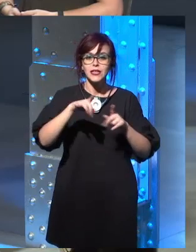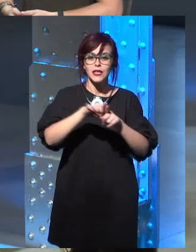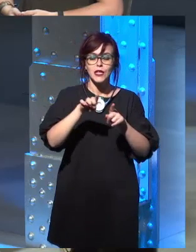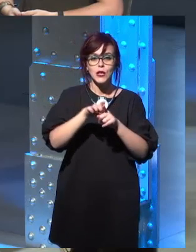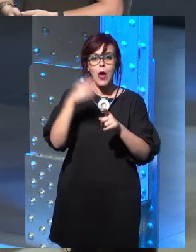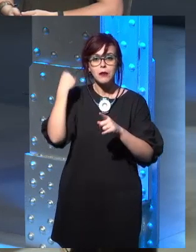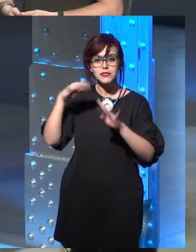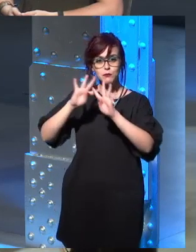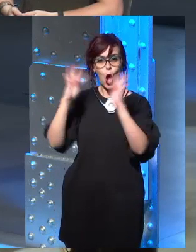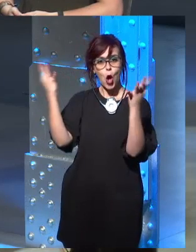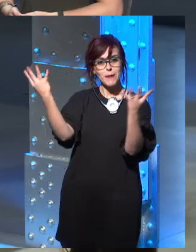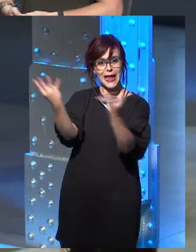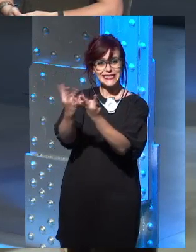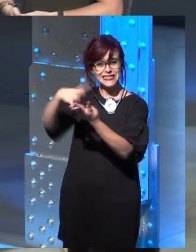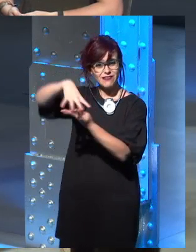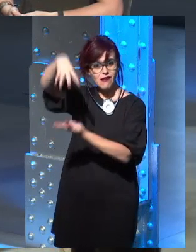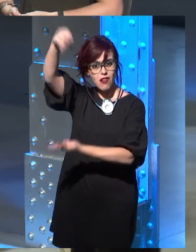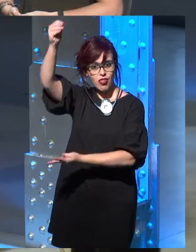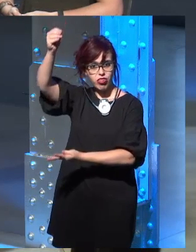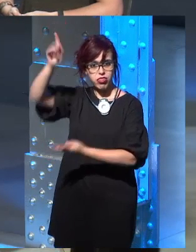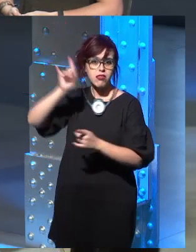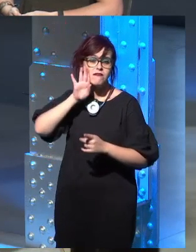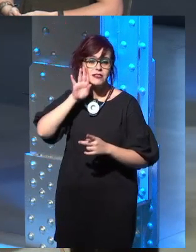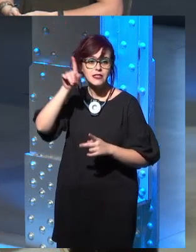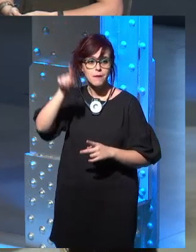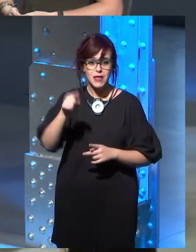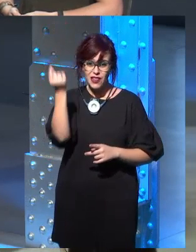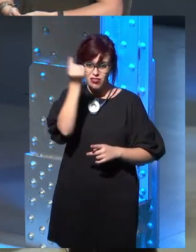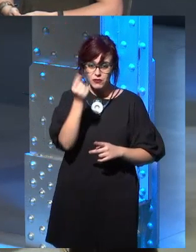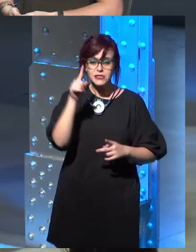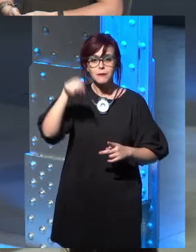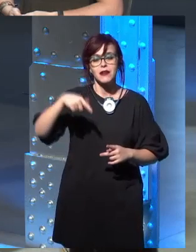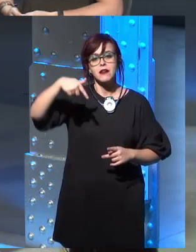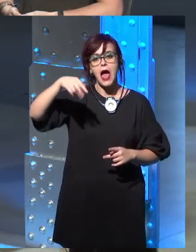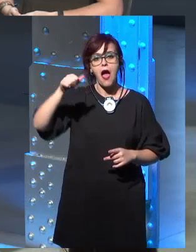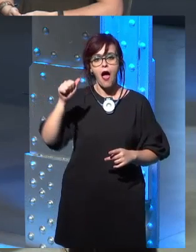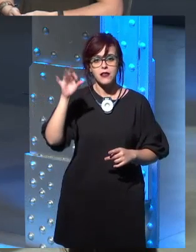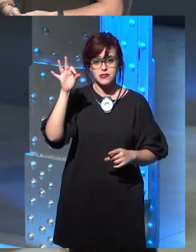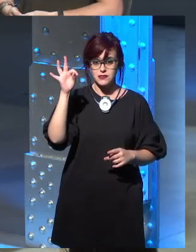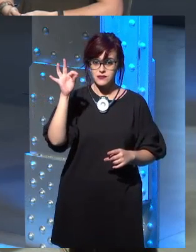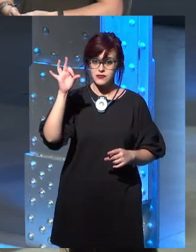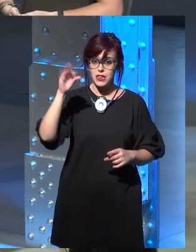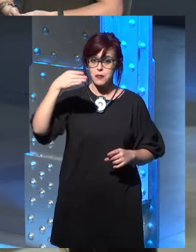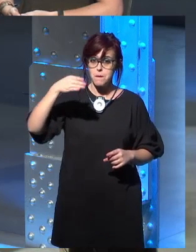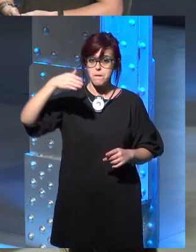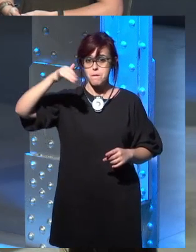drawings regarding Lord of the Rings. You have this great image of Minas Tiria, and